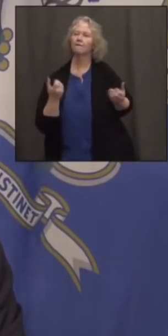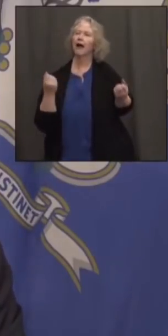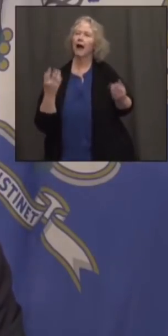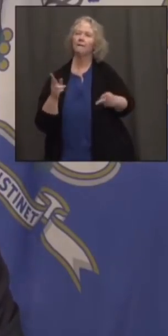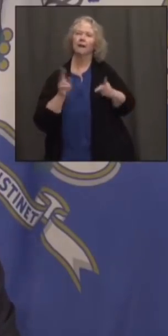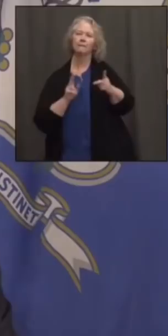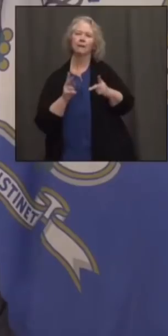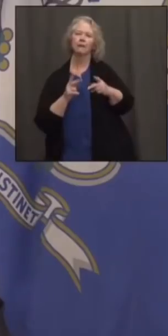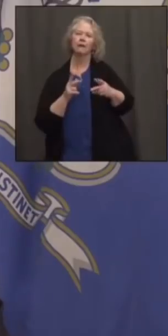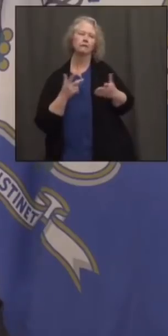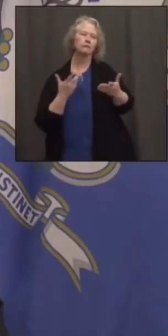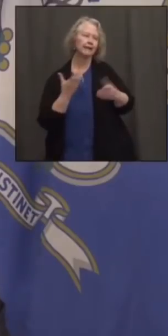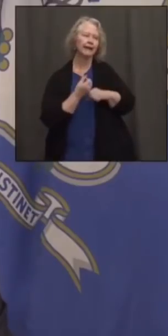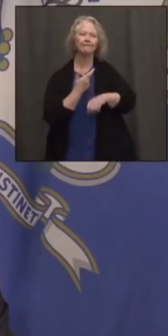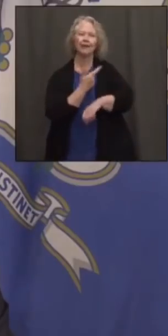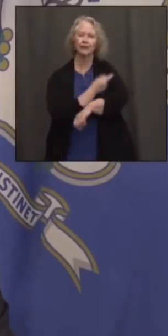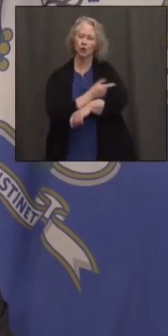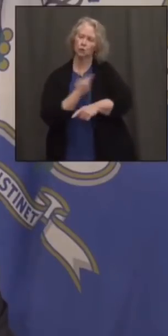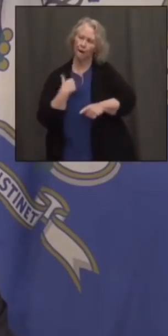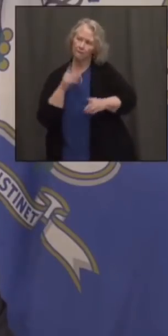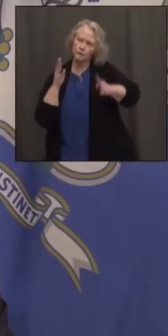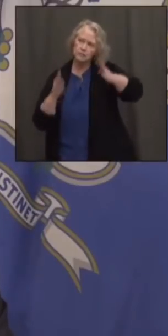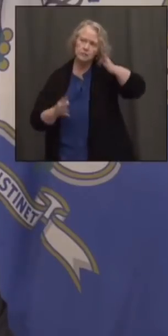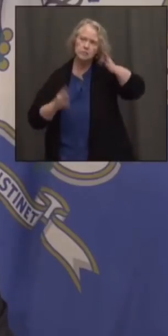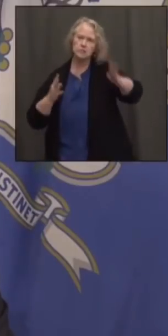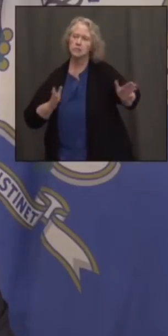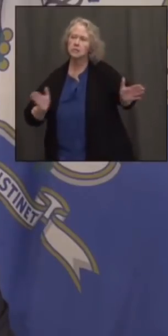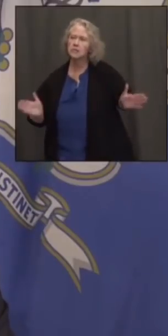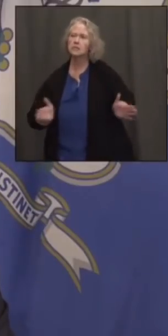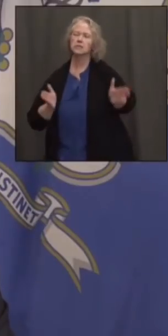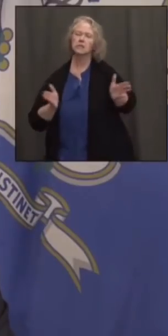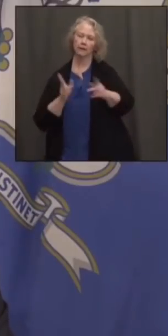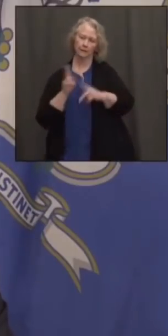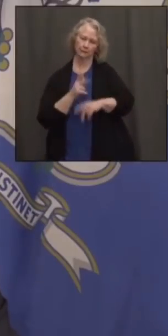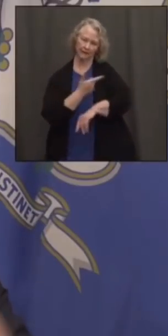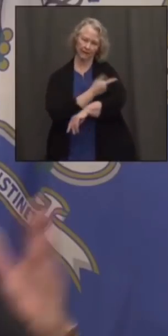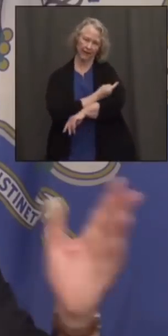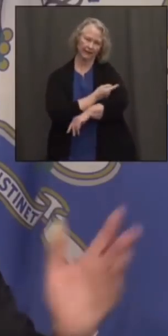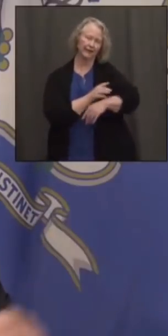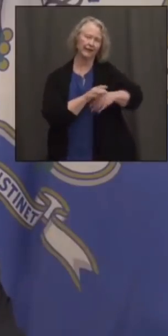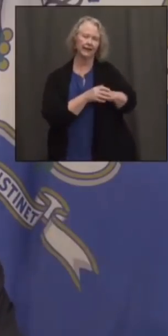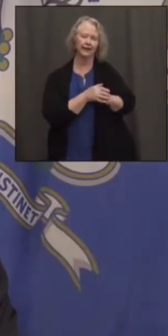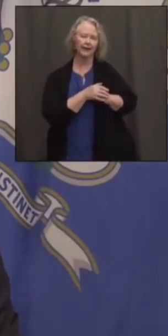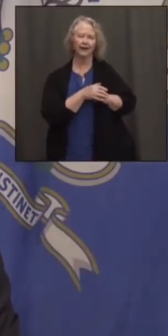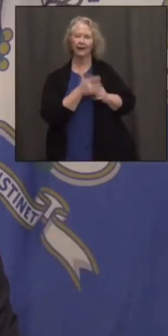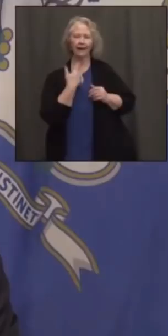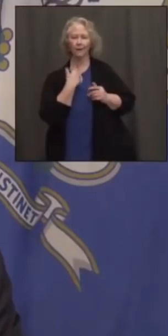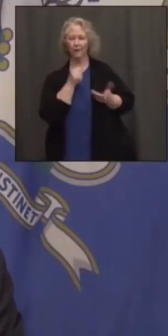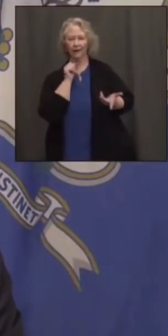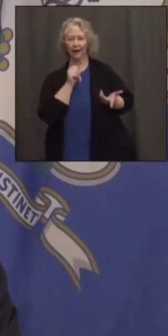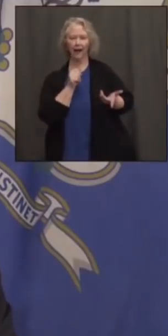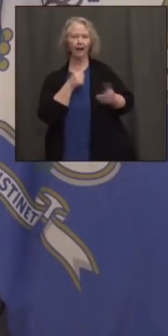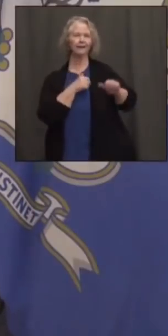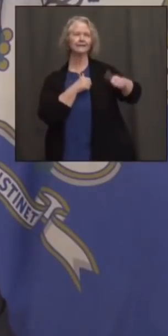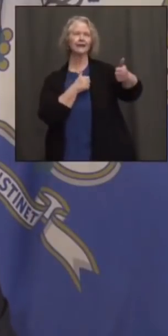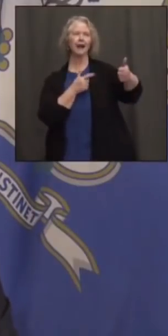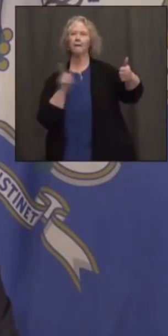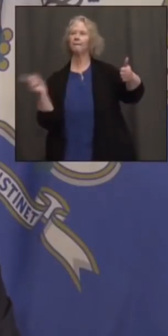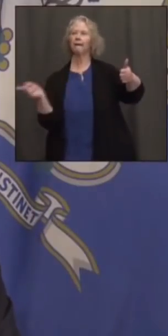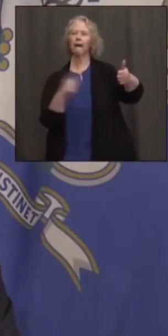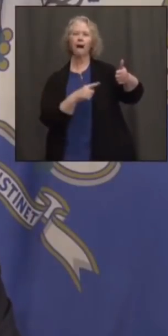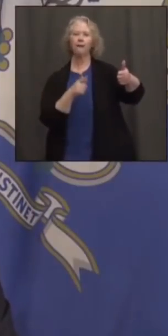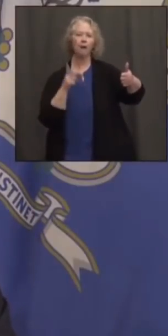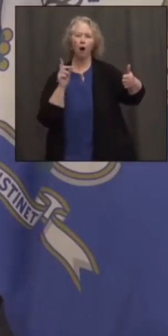more creative all the time to incent people to get vaccinated. It's not simply a matter of here's a mass vaccination center and they will come.